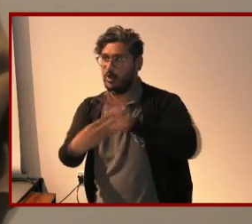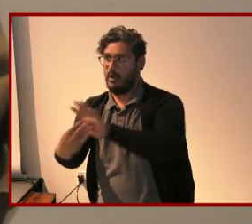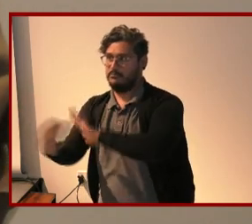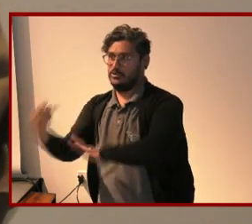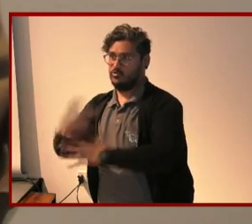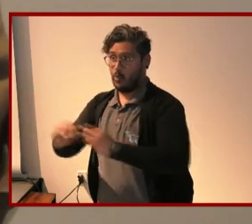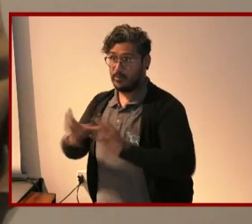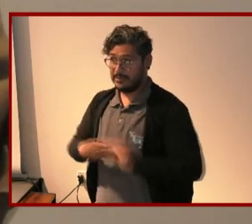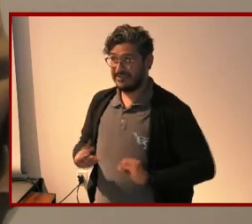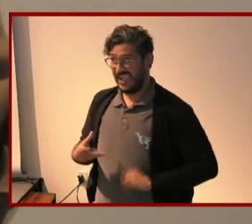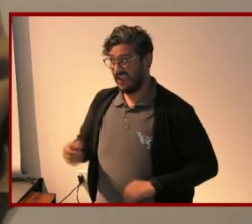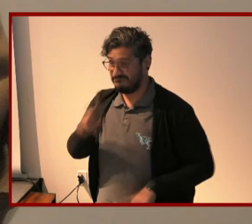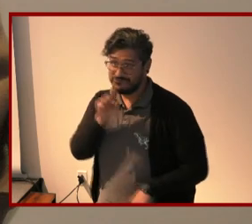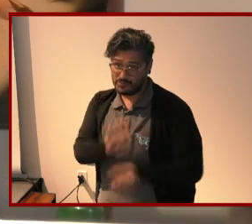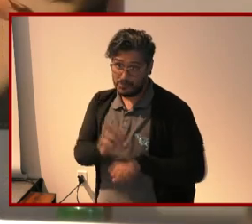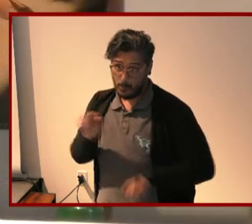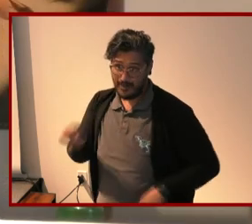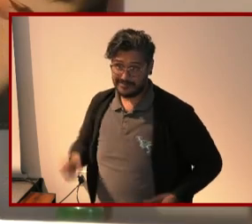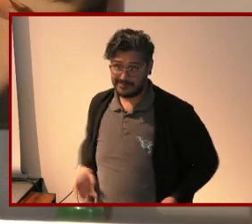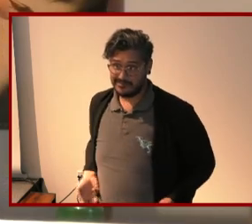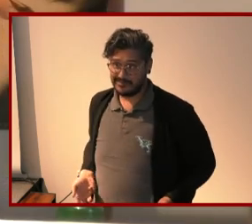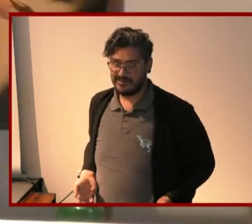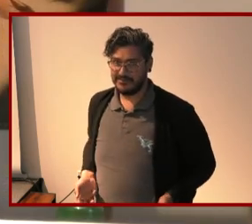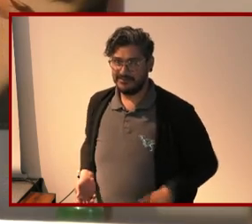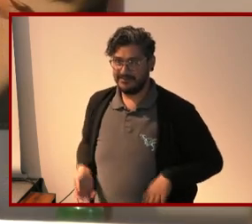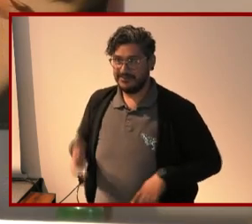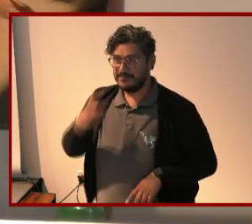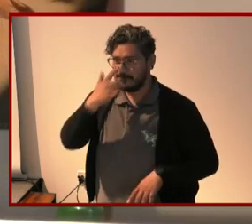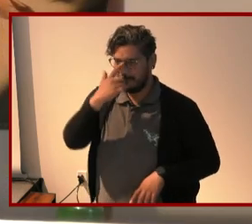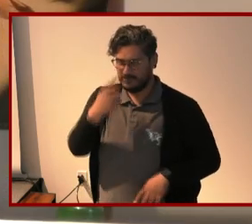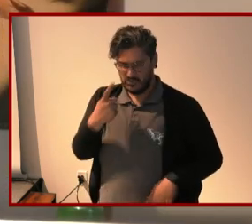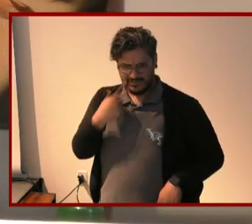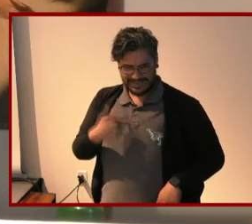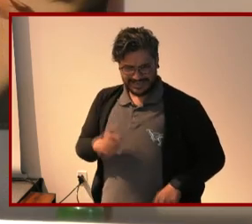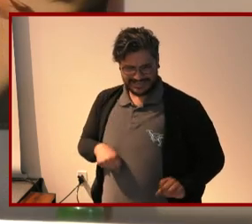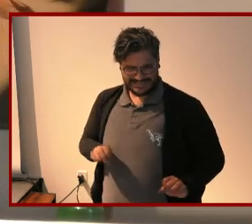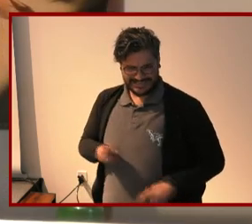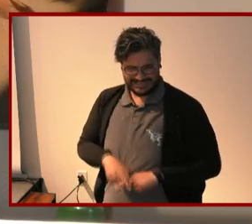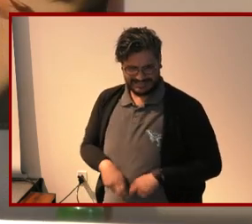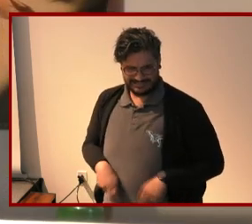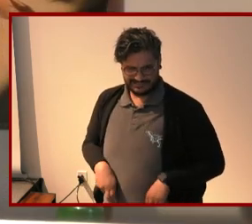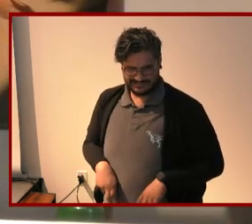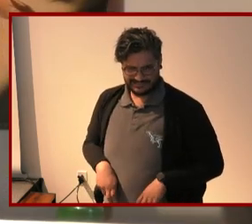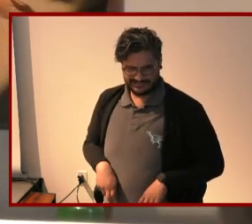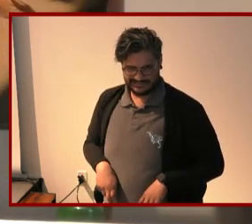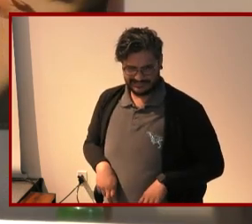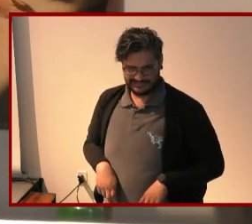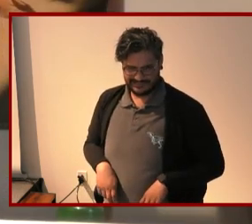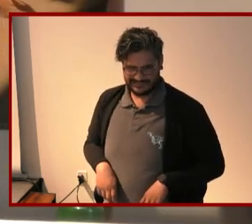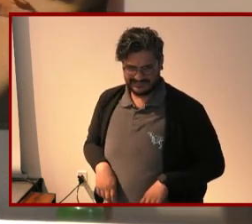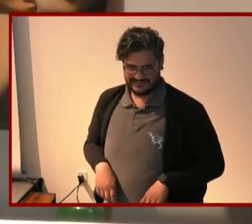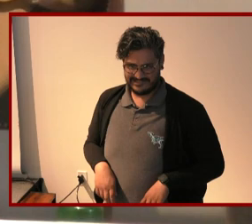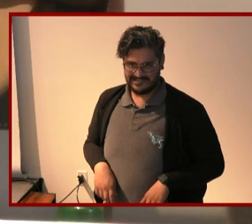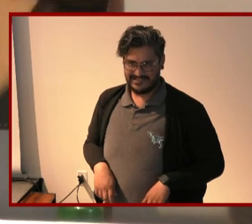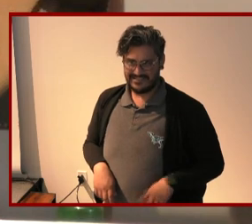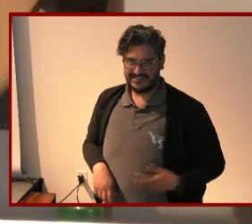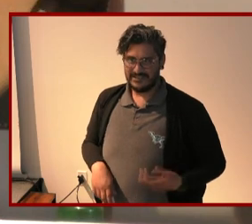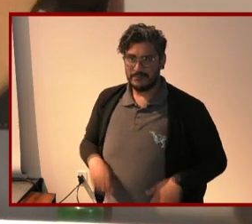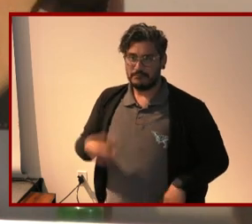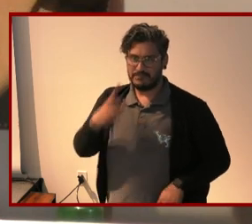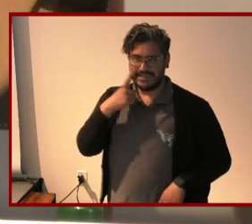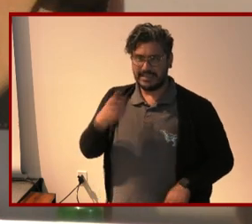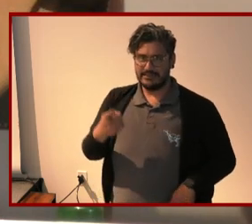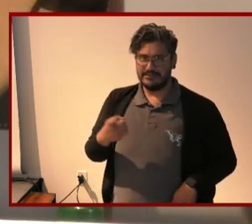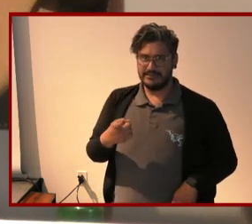was yeah thank you so much and i also realized i forgot to introduce myself to everyone my name is caitlin salone and i